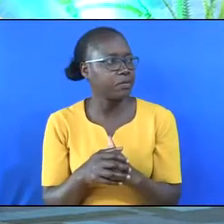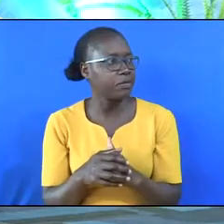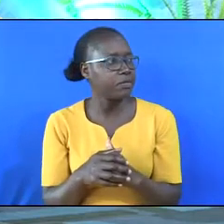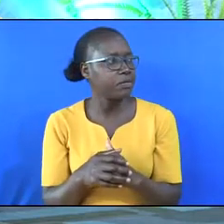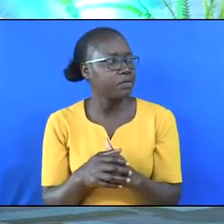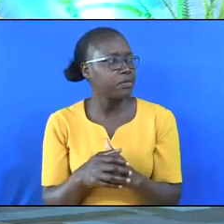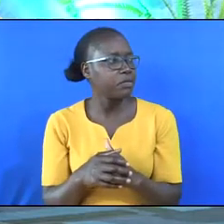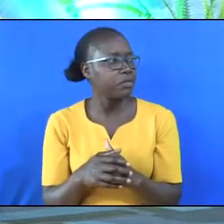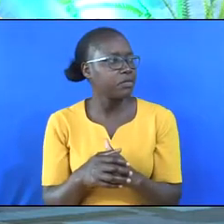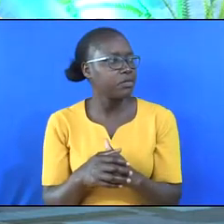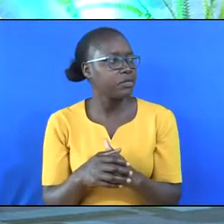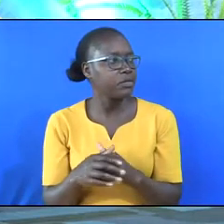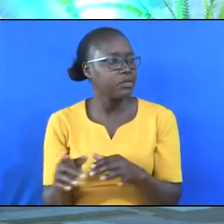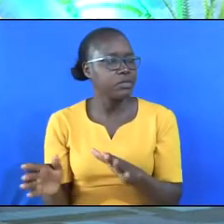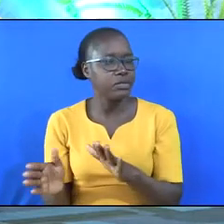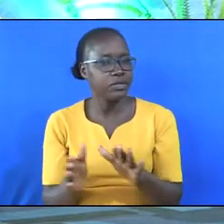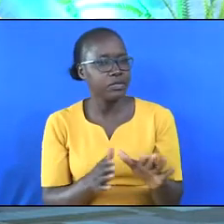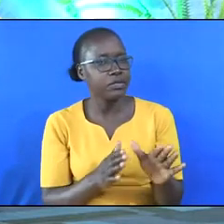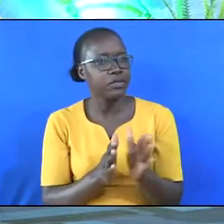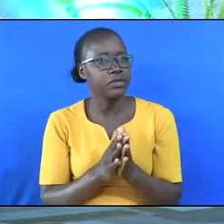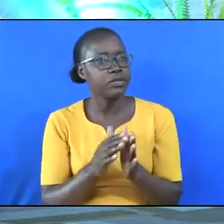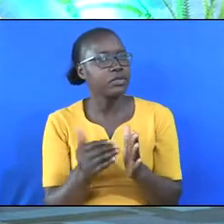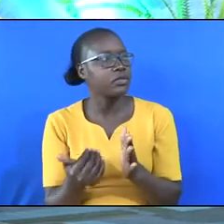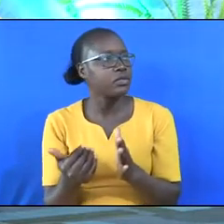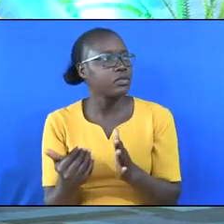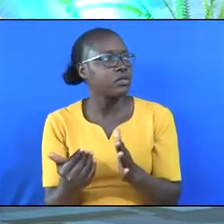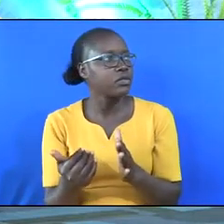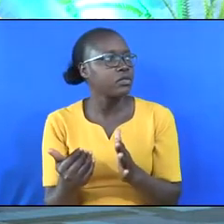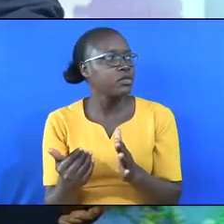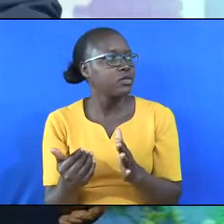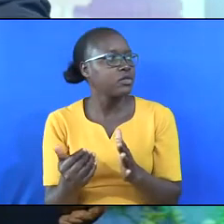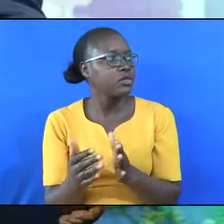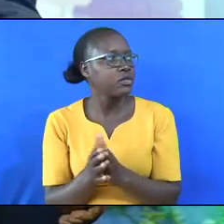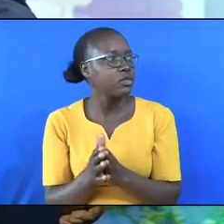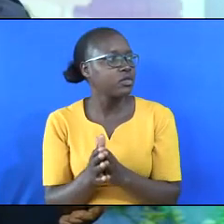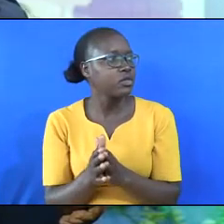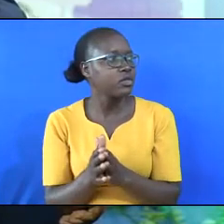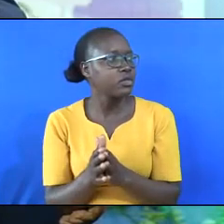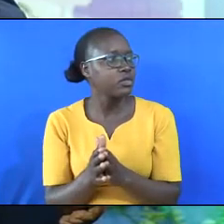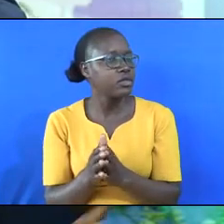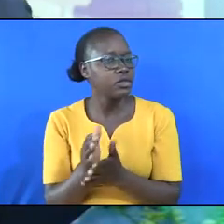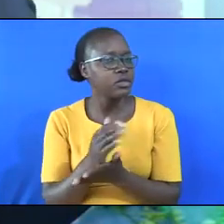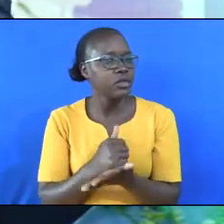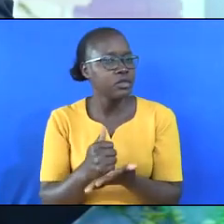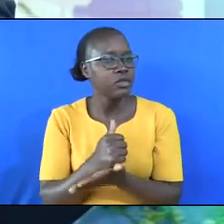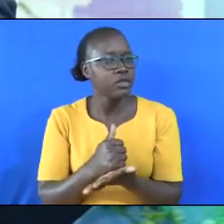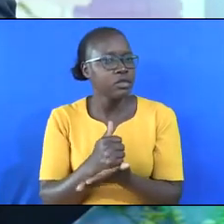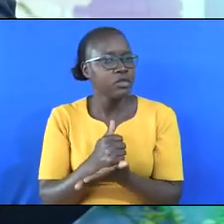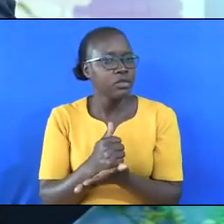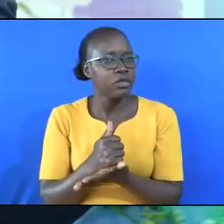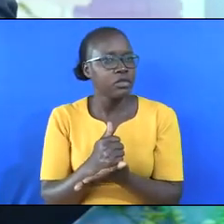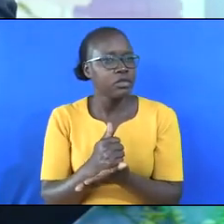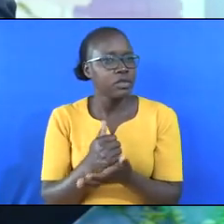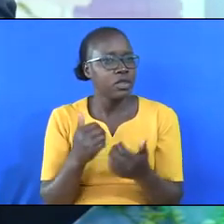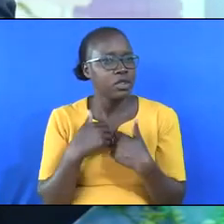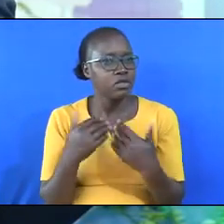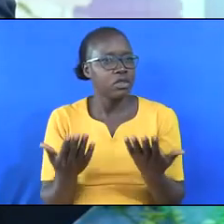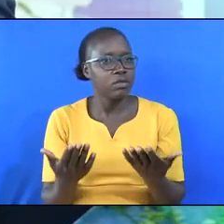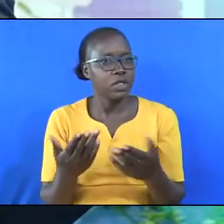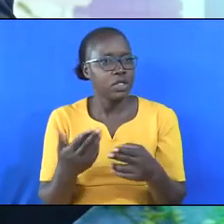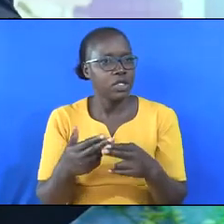The other popular beverage that we take is coffee. Coffee contains a poison called caffeine.